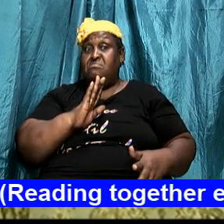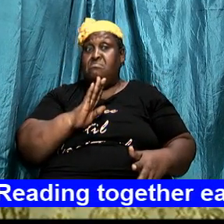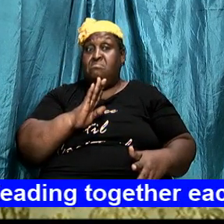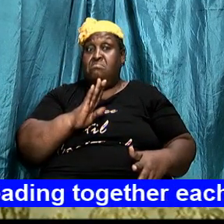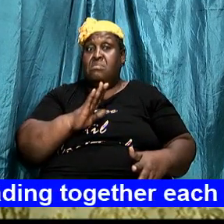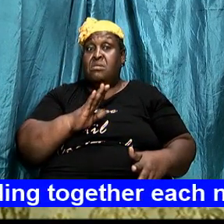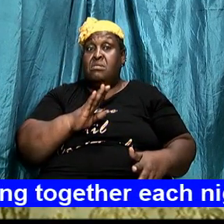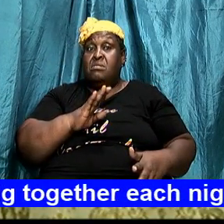is the enemy